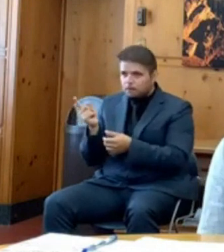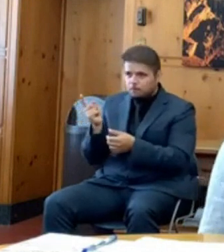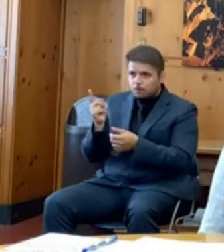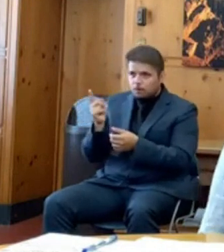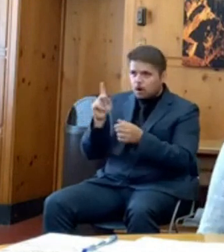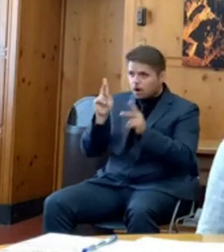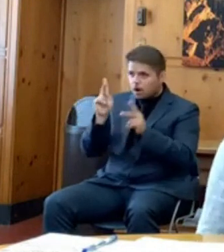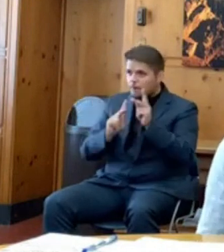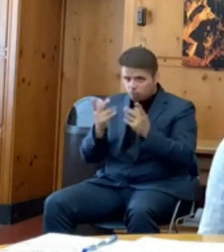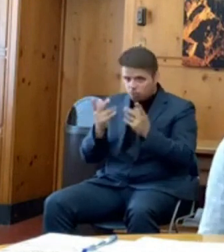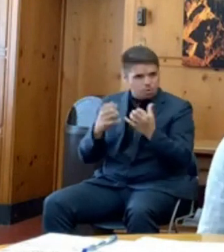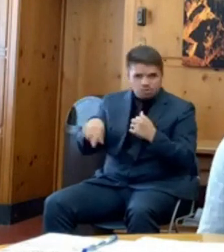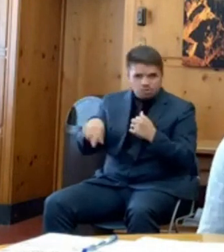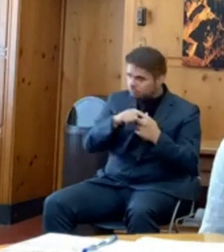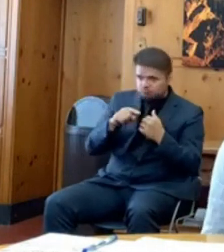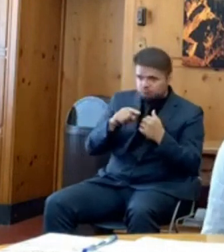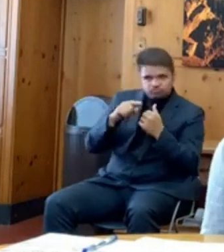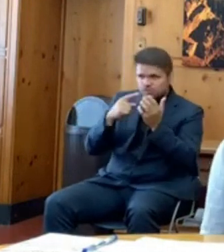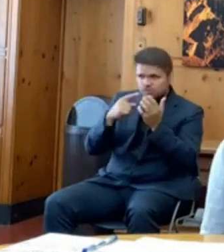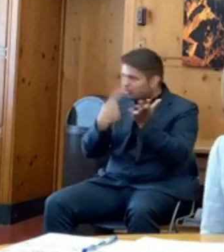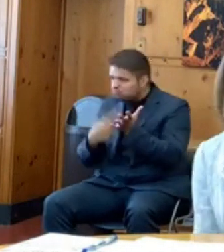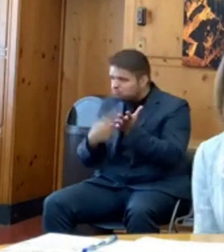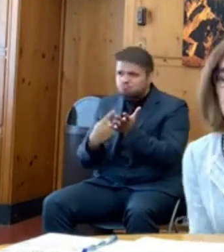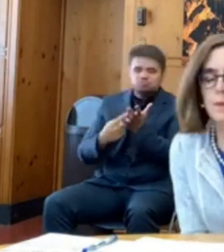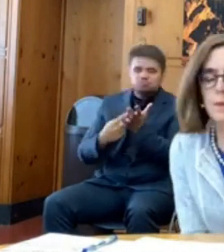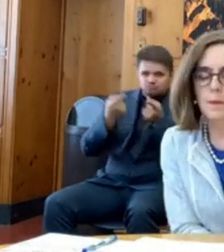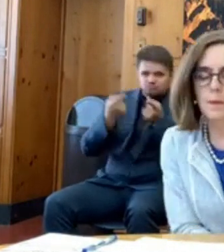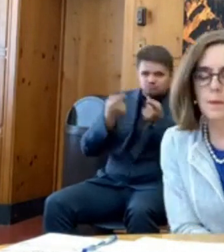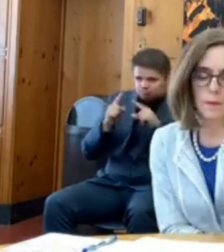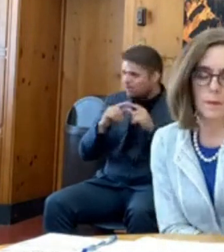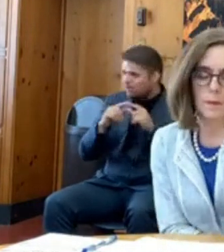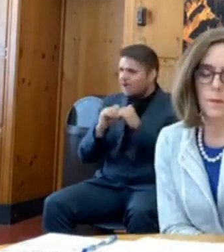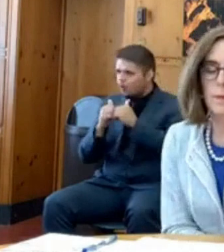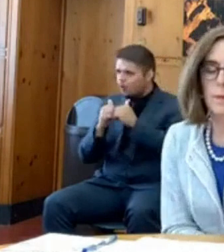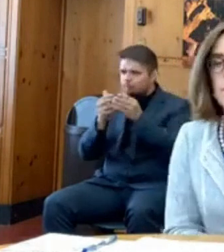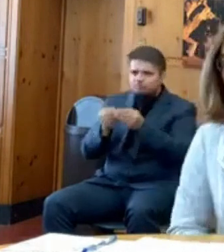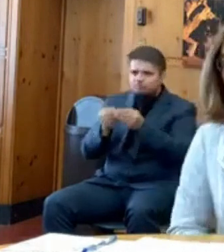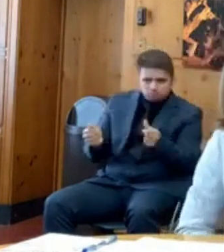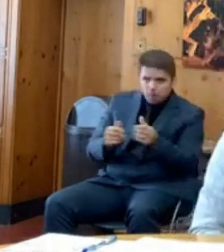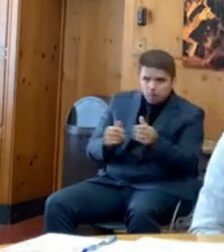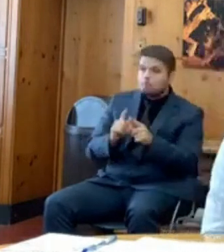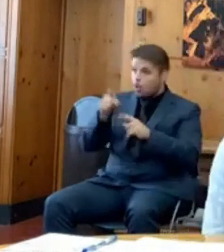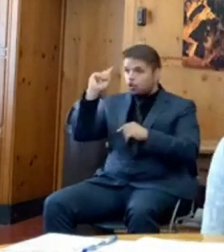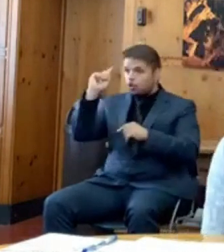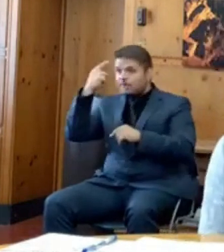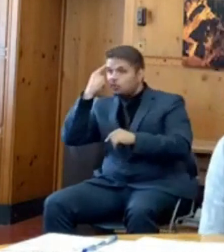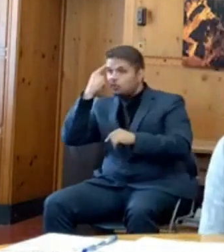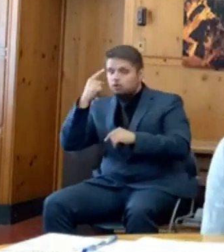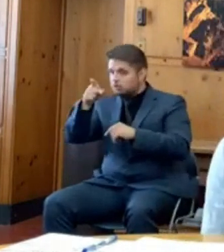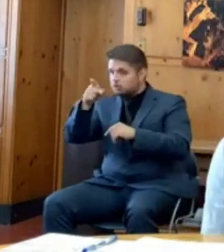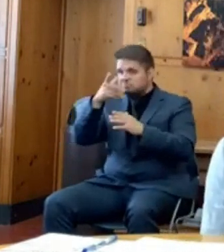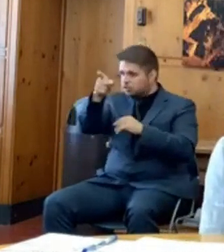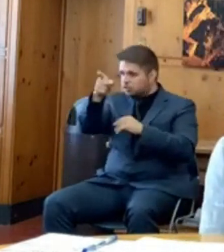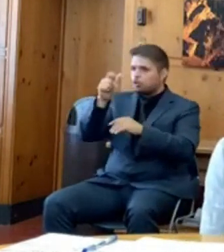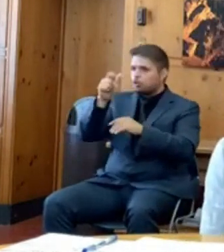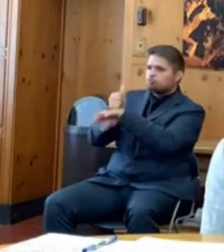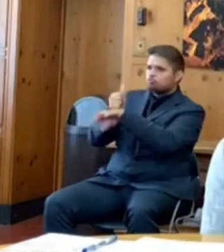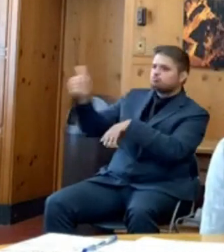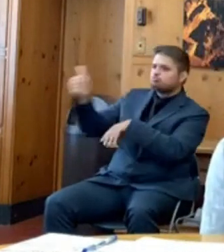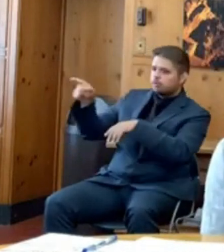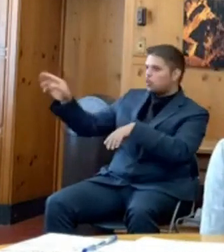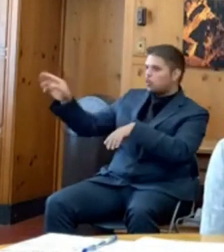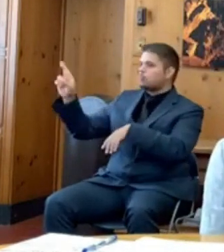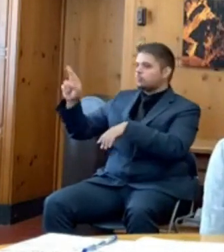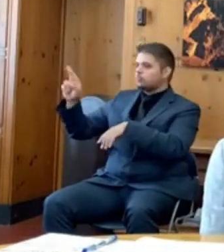but that the release that you put out solely blaming Republicans teamed up some really bad feeling in that chamber and it sort of put the kibosh on